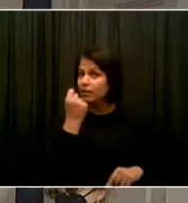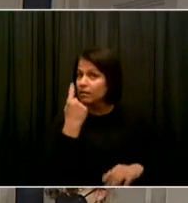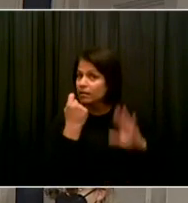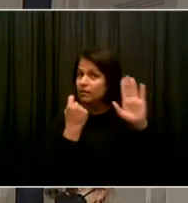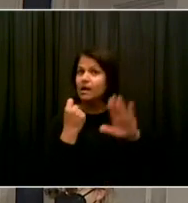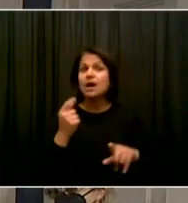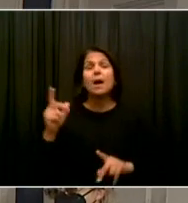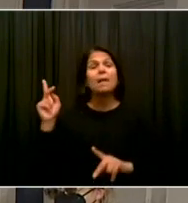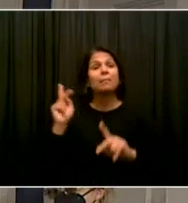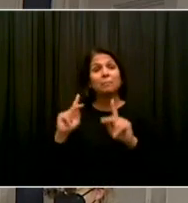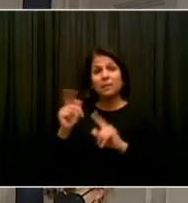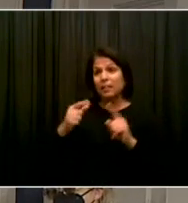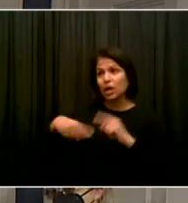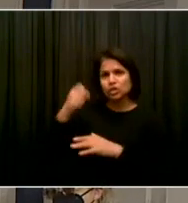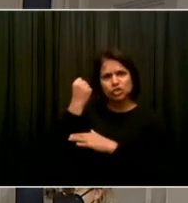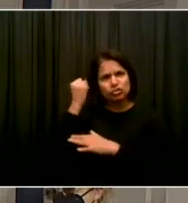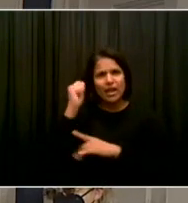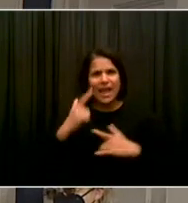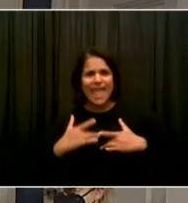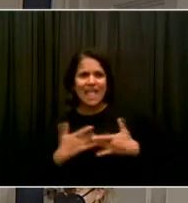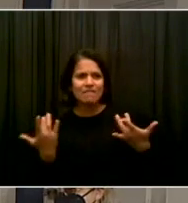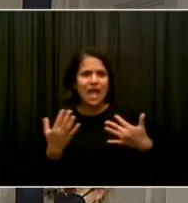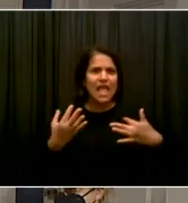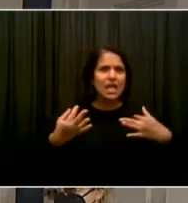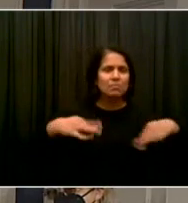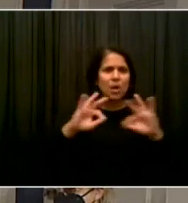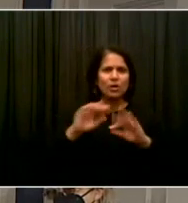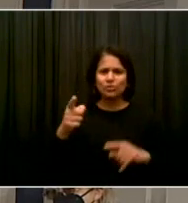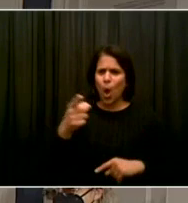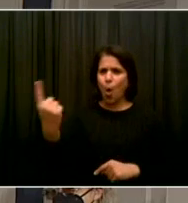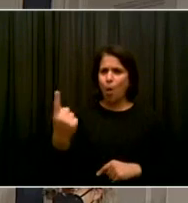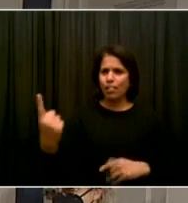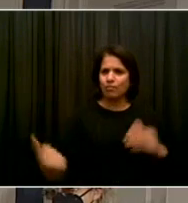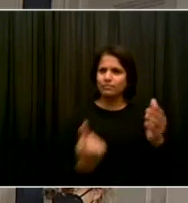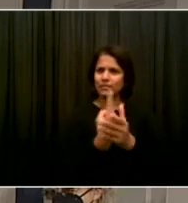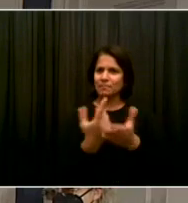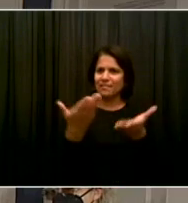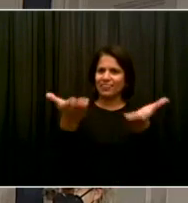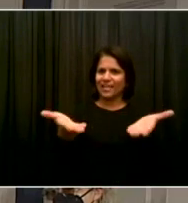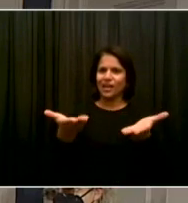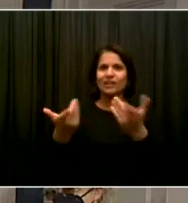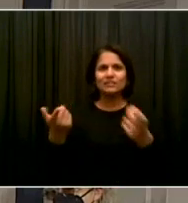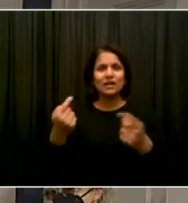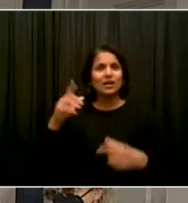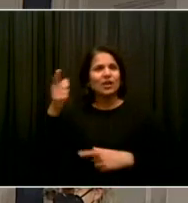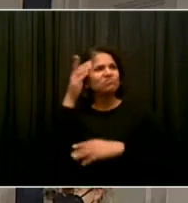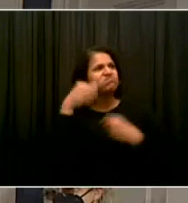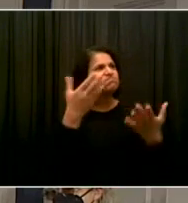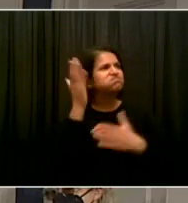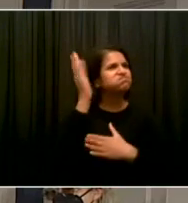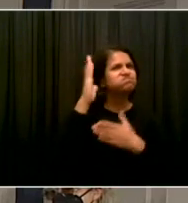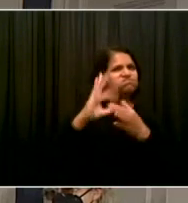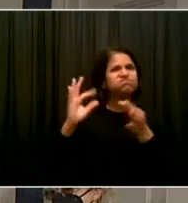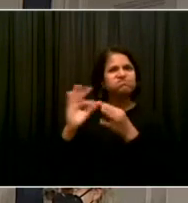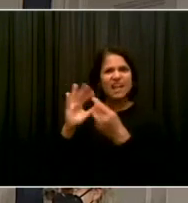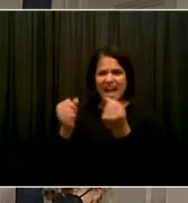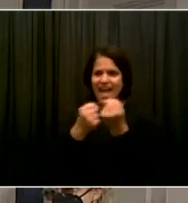And every time someone needs to speak up, you're there. And I just, I think for all of us who think about this as a lifelong